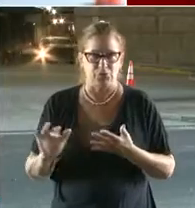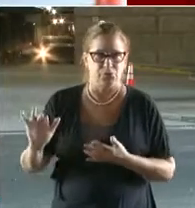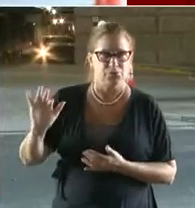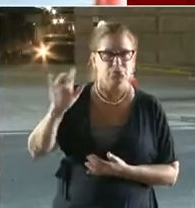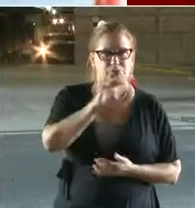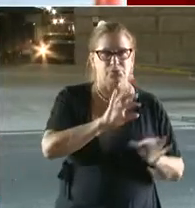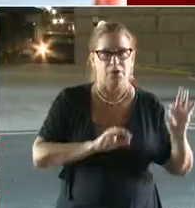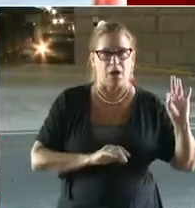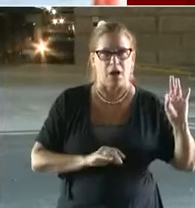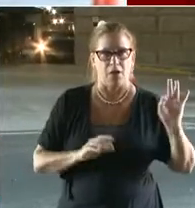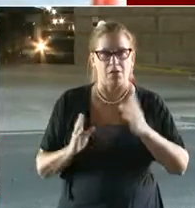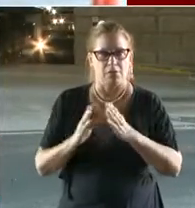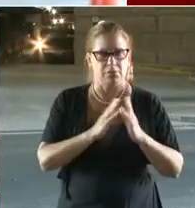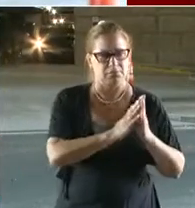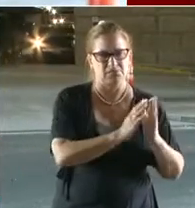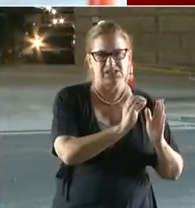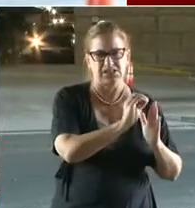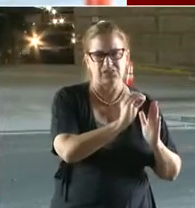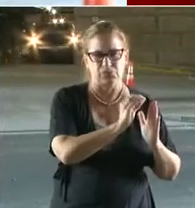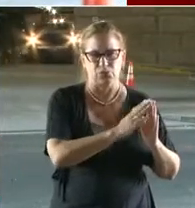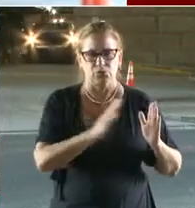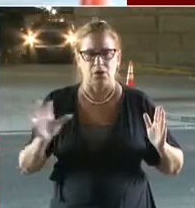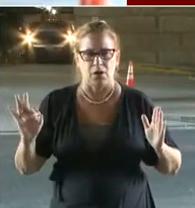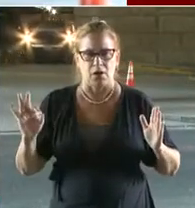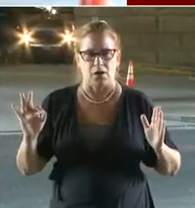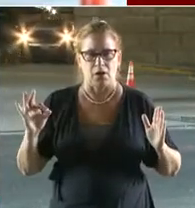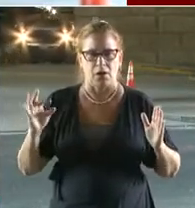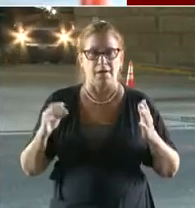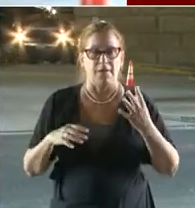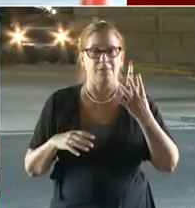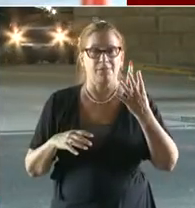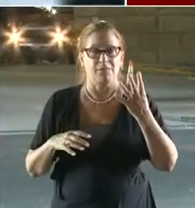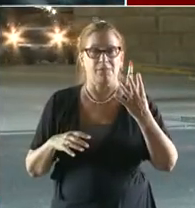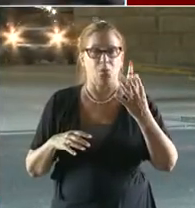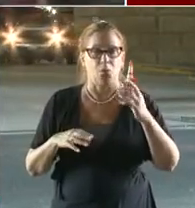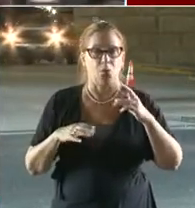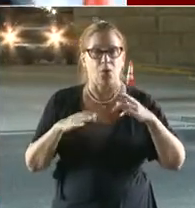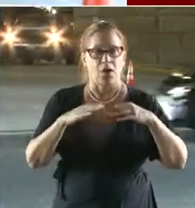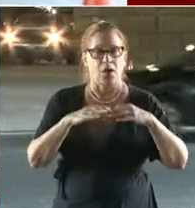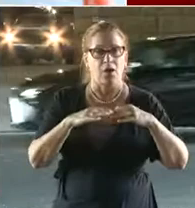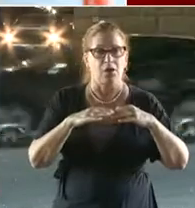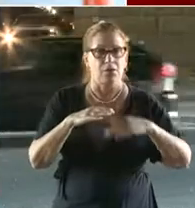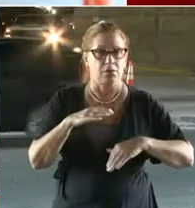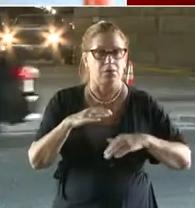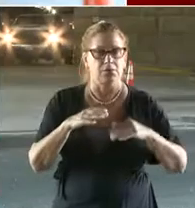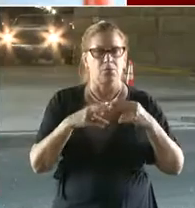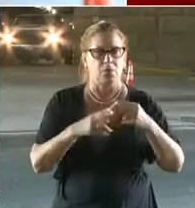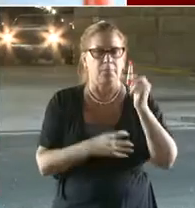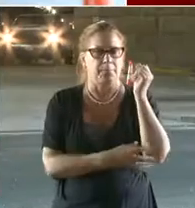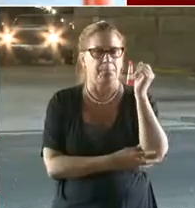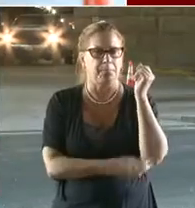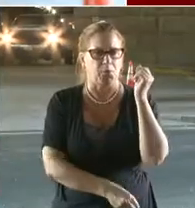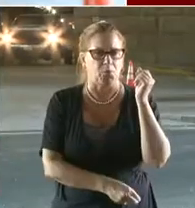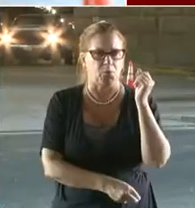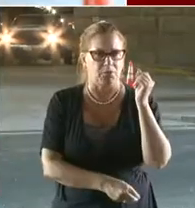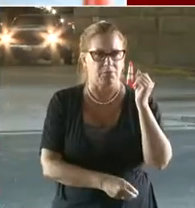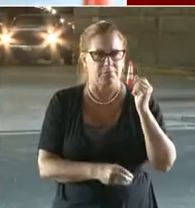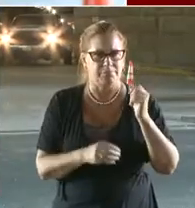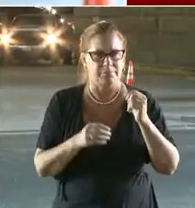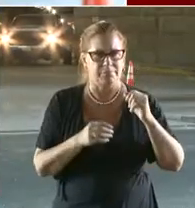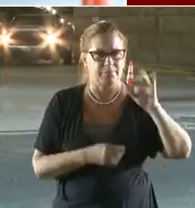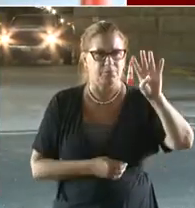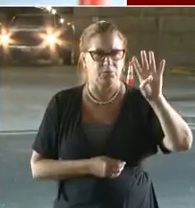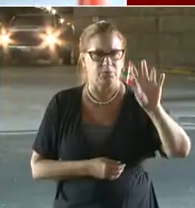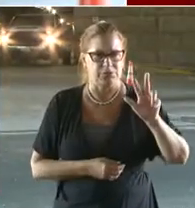four or below, we call it poor. But poor itself have different categories. So if you're zero, that's lane